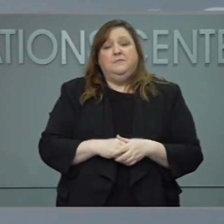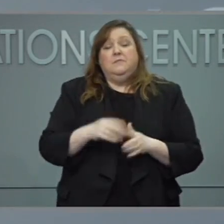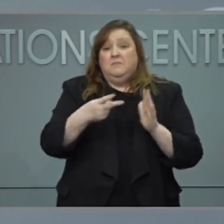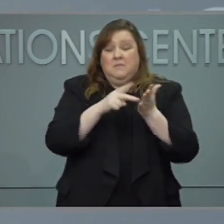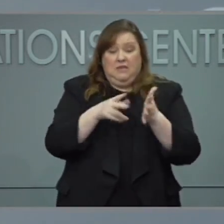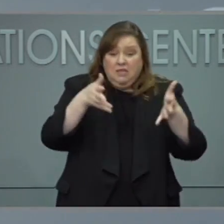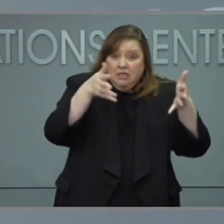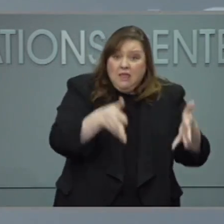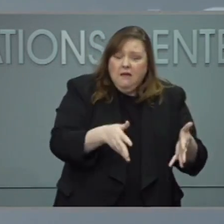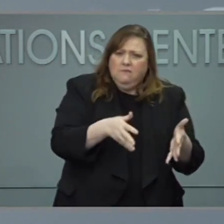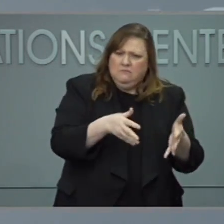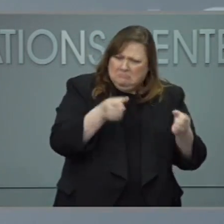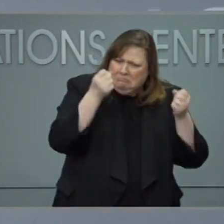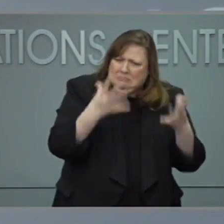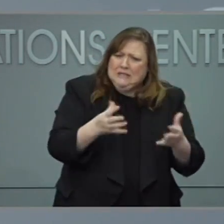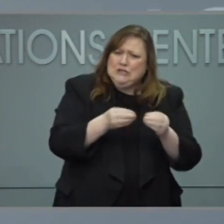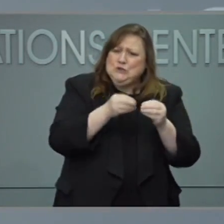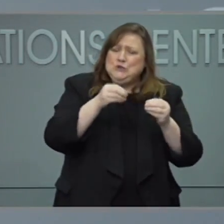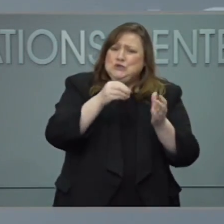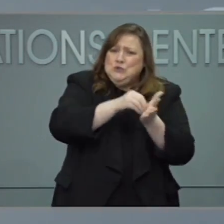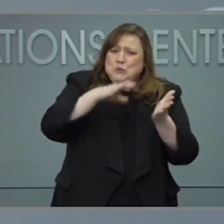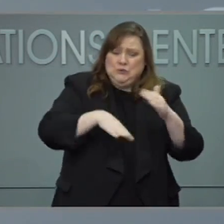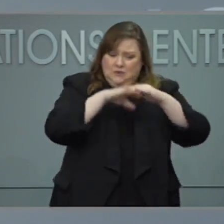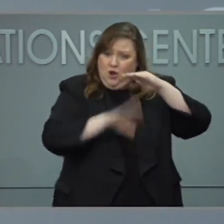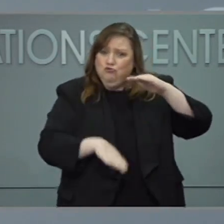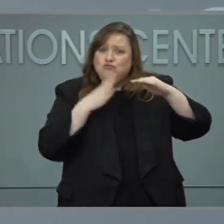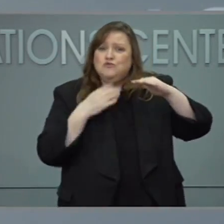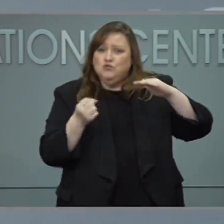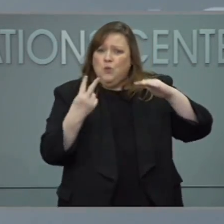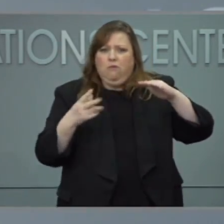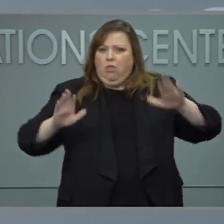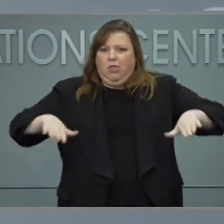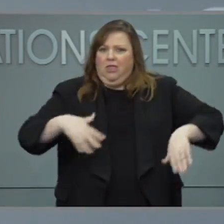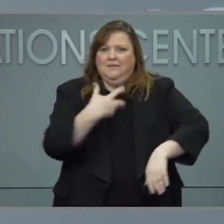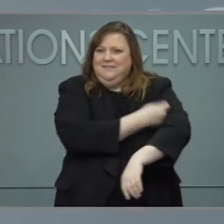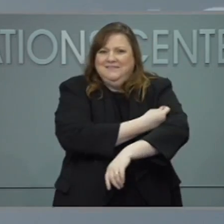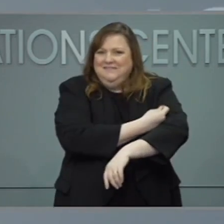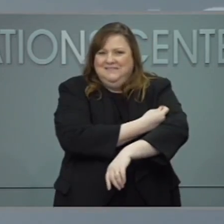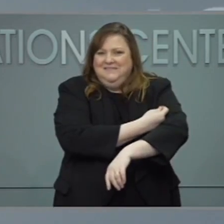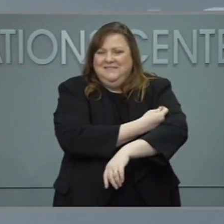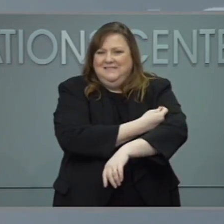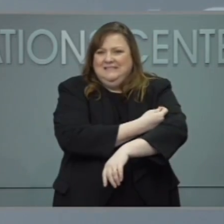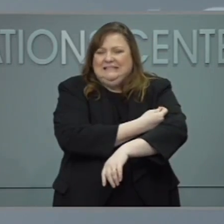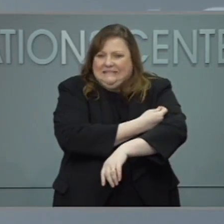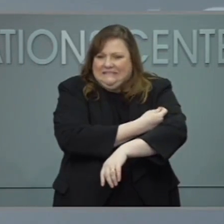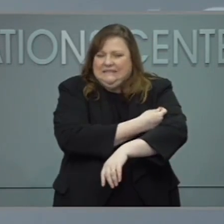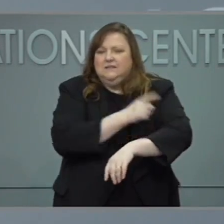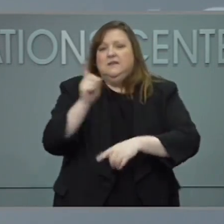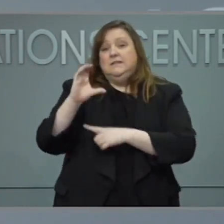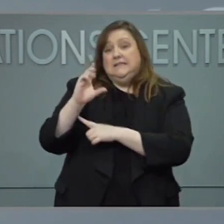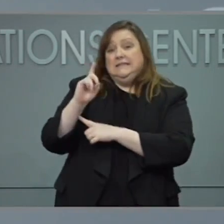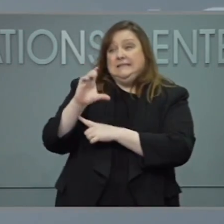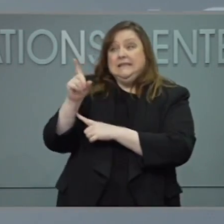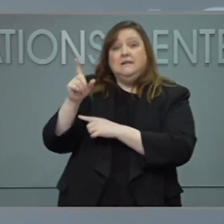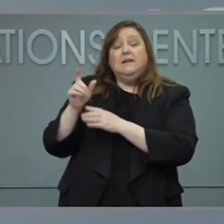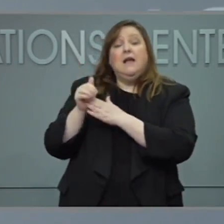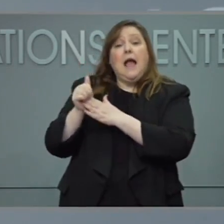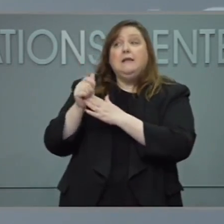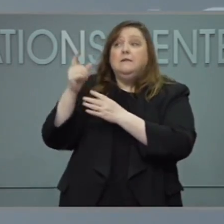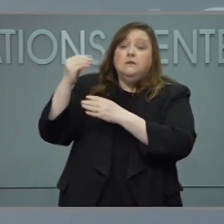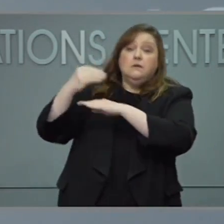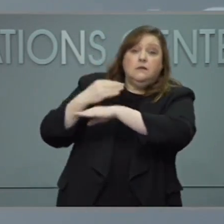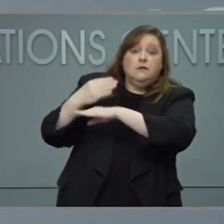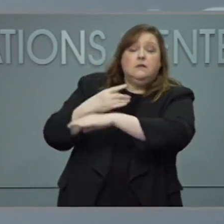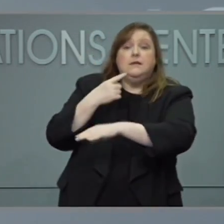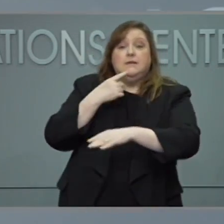of our student body who is completely unvaccinated. And as the CDC guidance said yesterday, while they recommend that those who are vaccinated